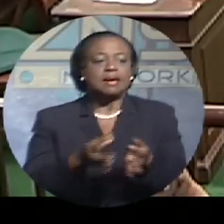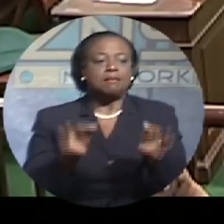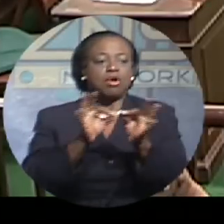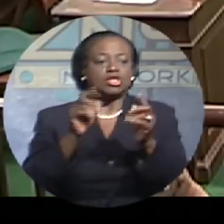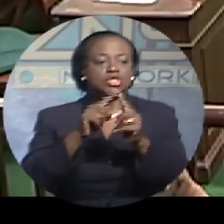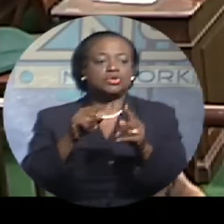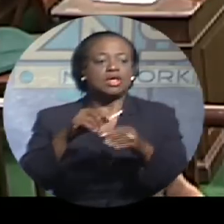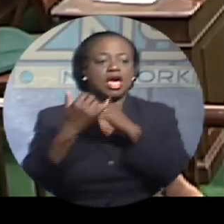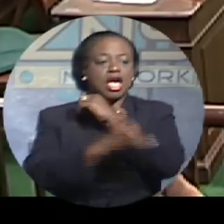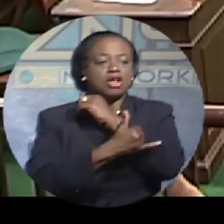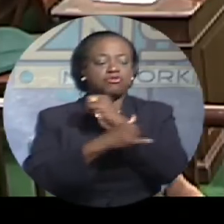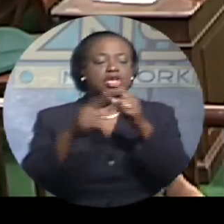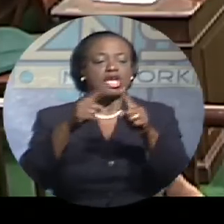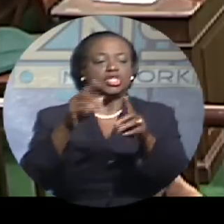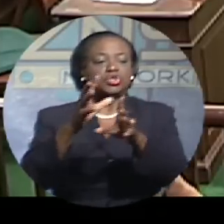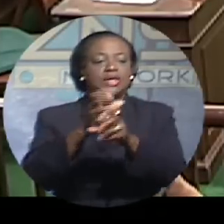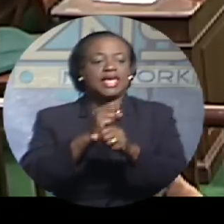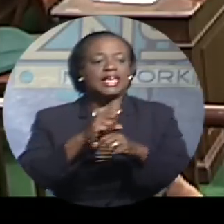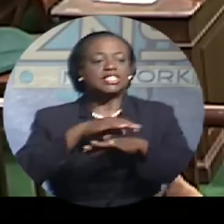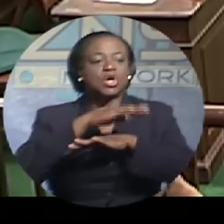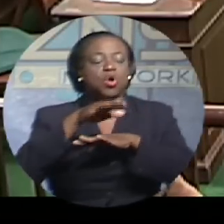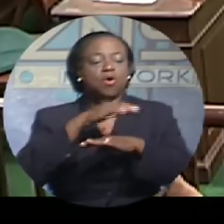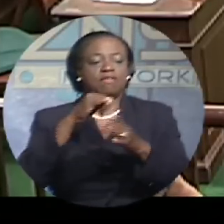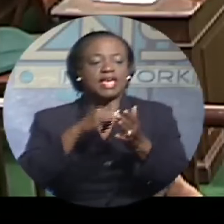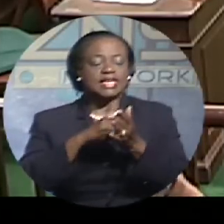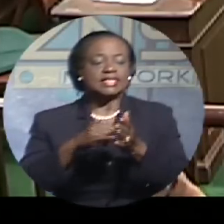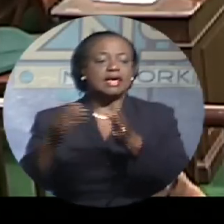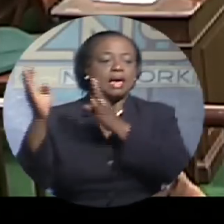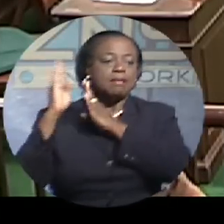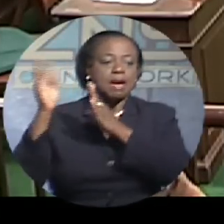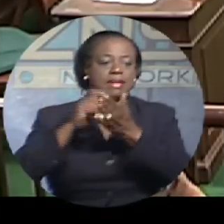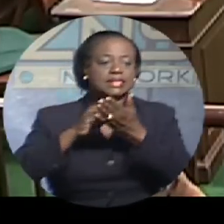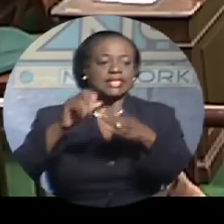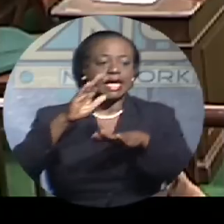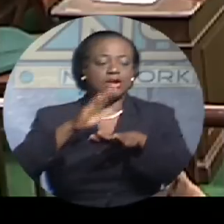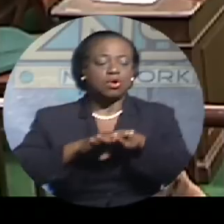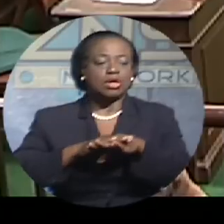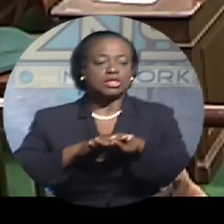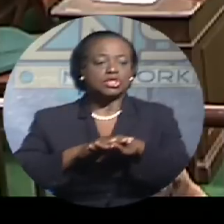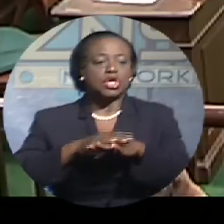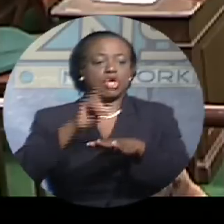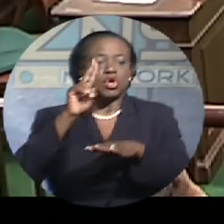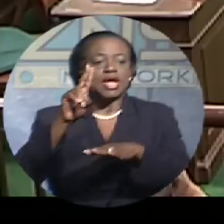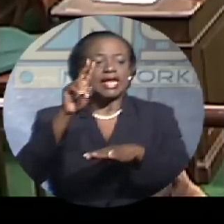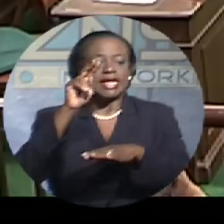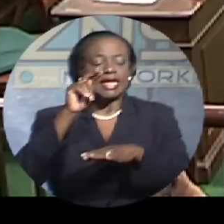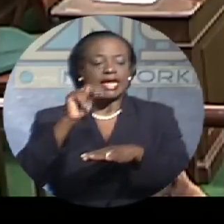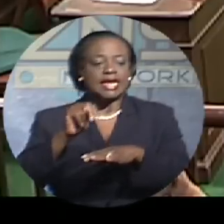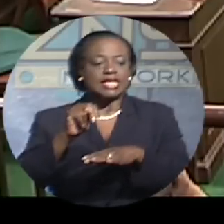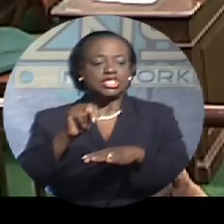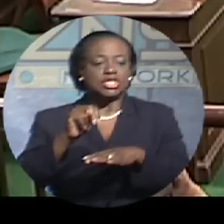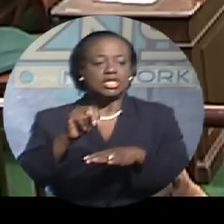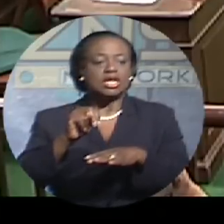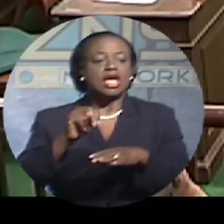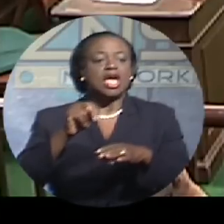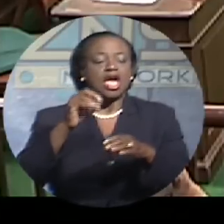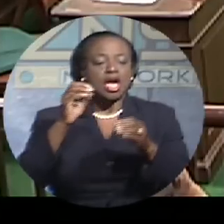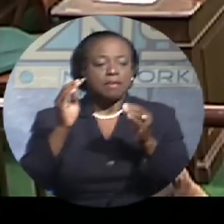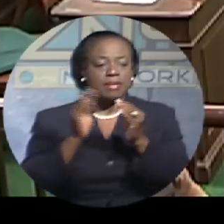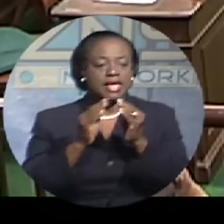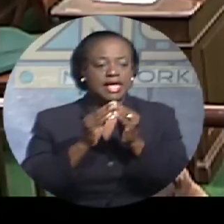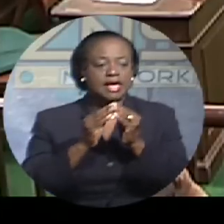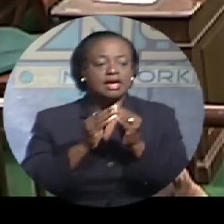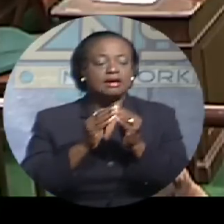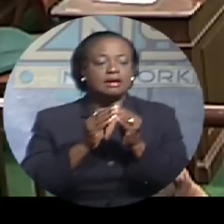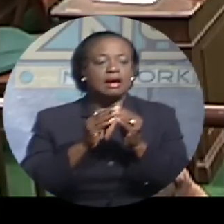just get over it, as the Bahamas are signed on to the United Nations Convention to condemn violence against gay people. You should know that in